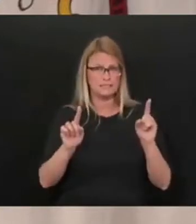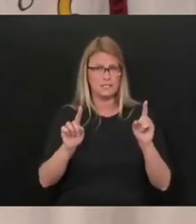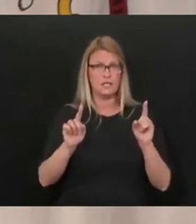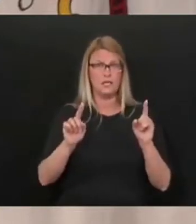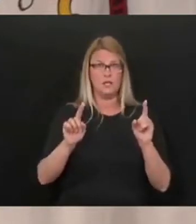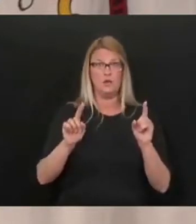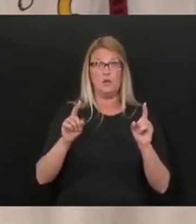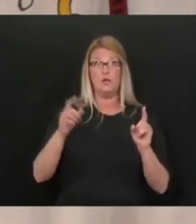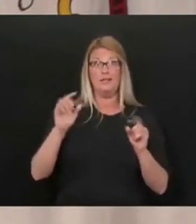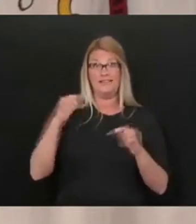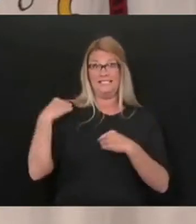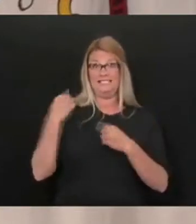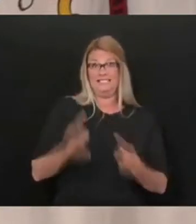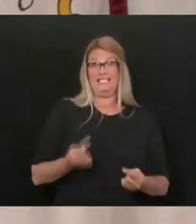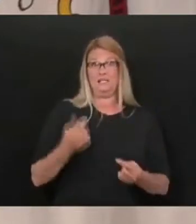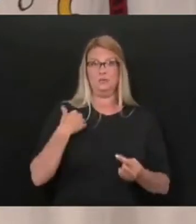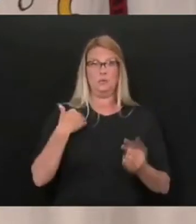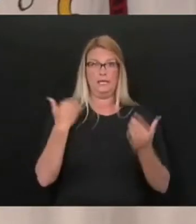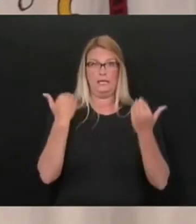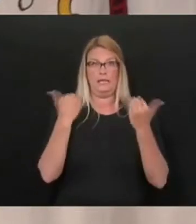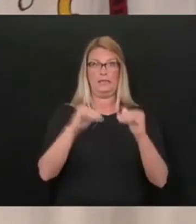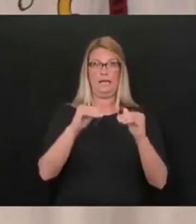has been surely limited.